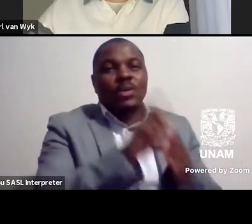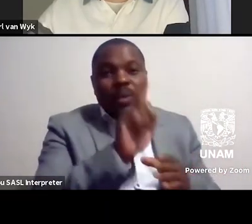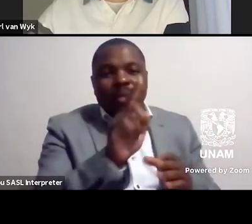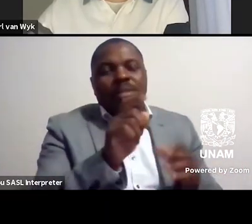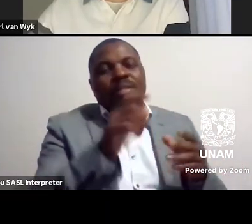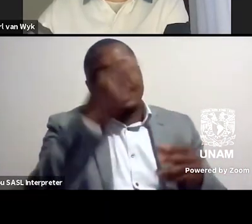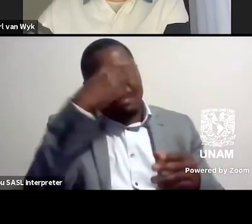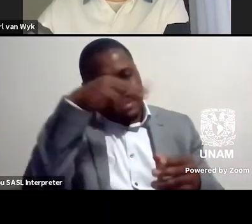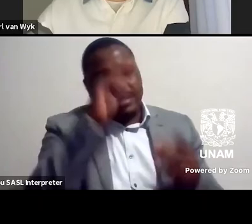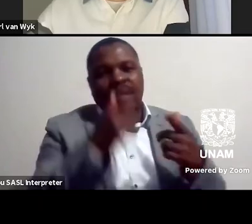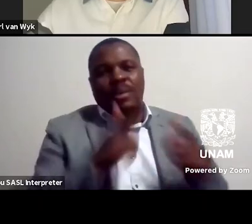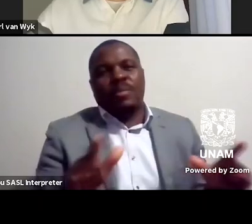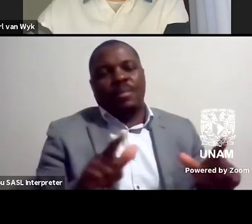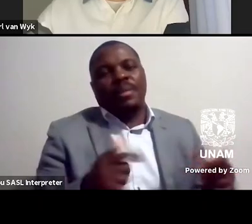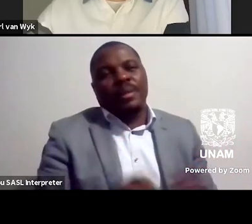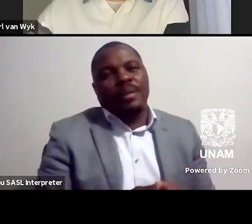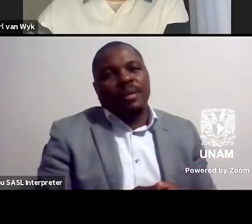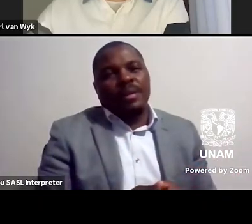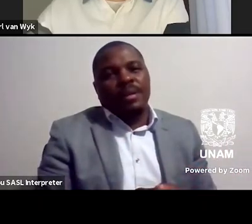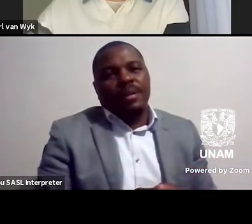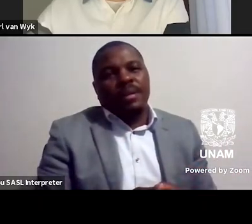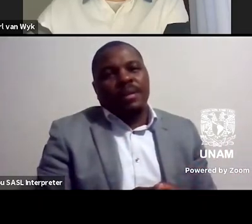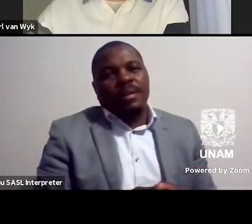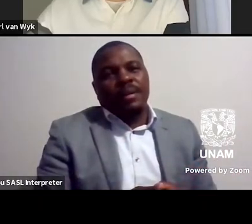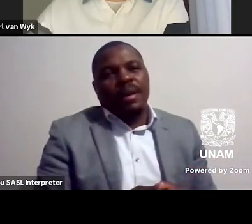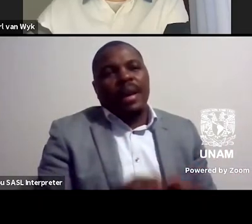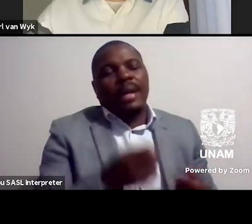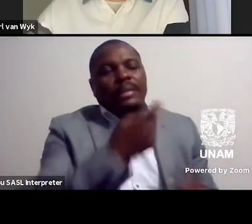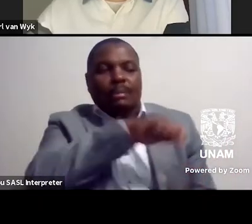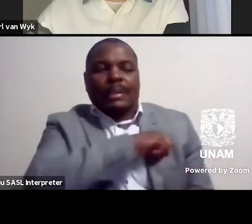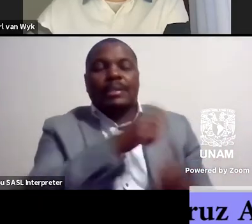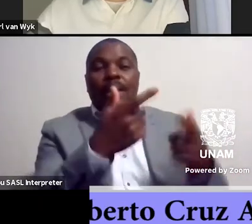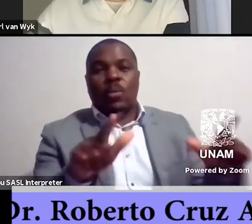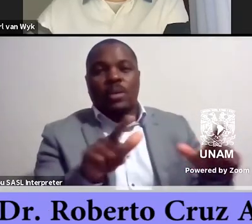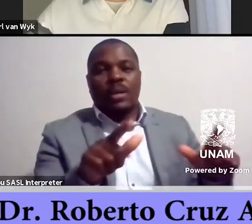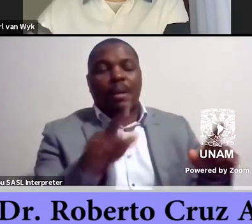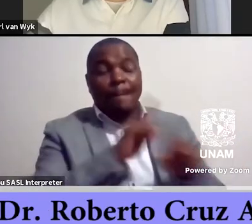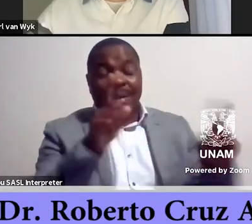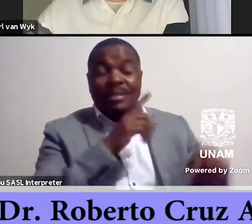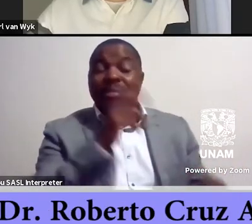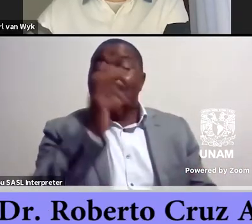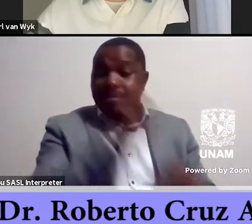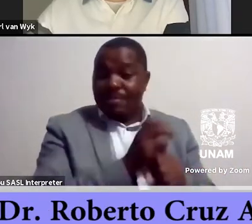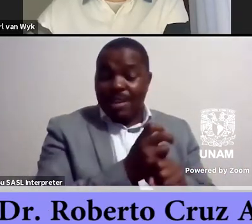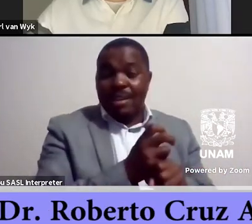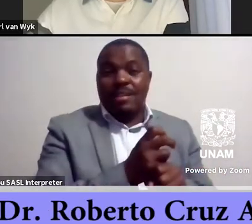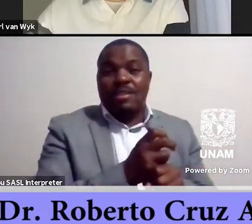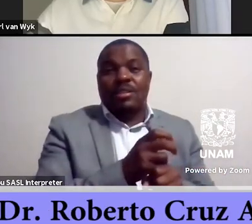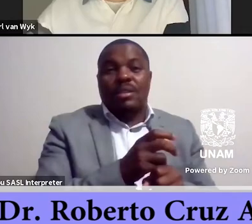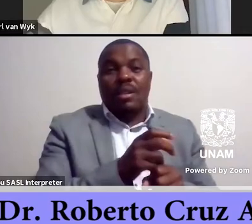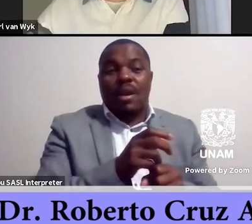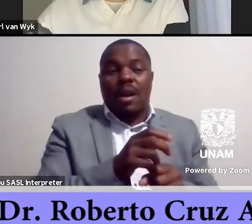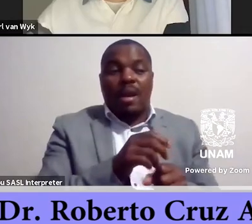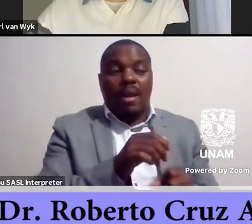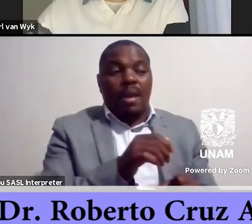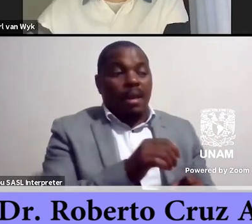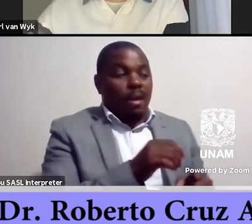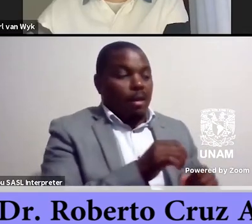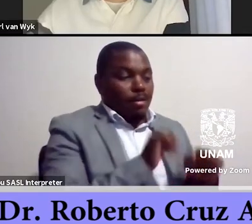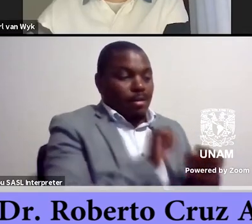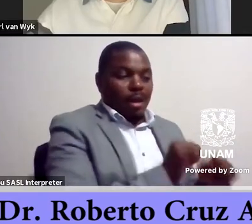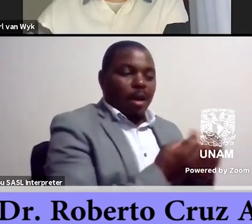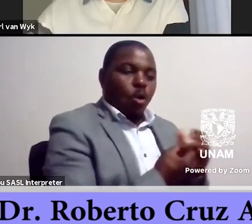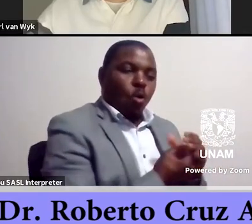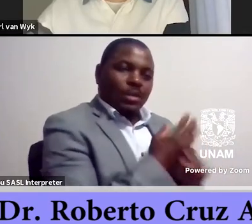it's very difficult to find and and very very difficult to publish a poet in an indigenous language language